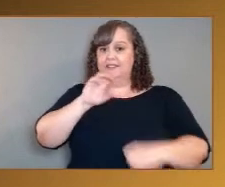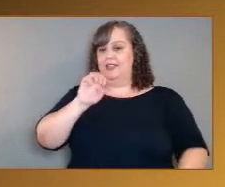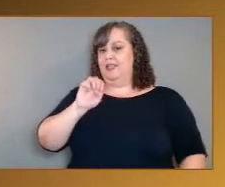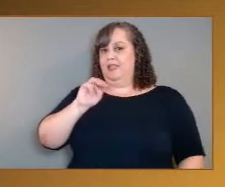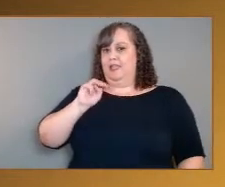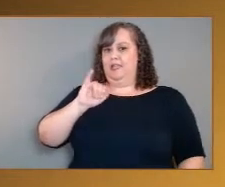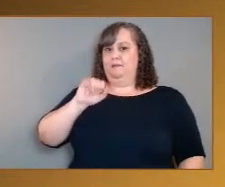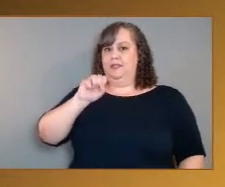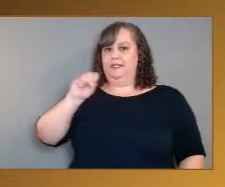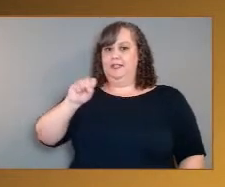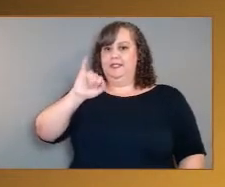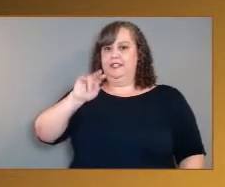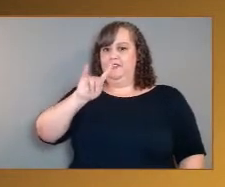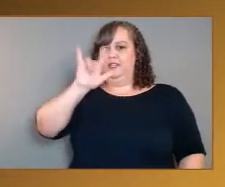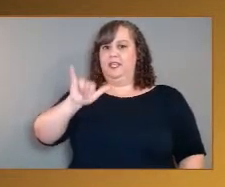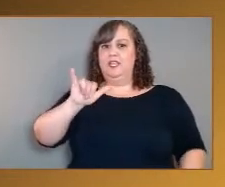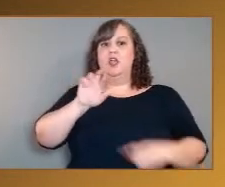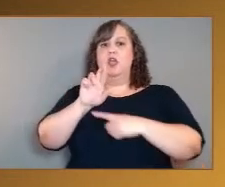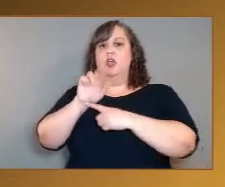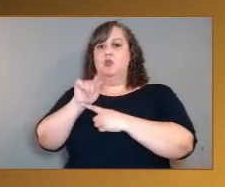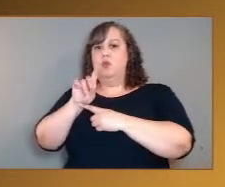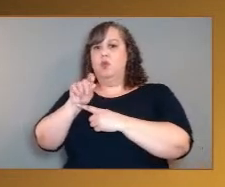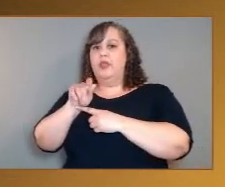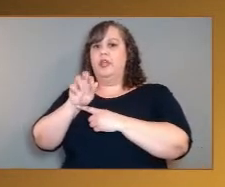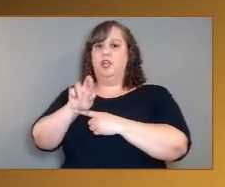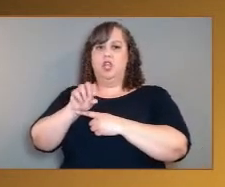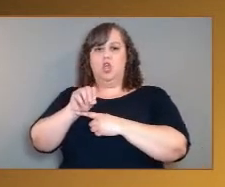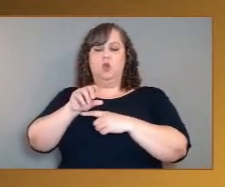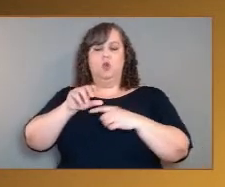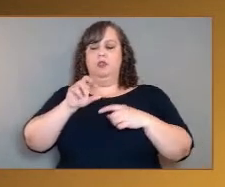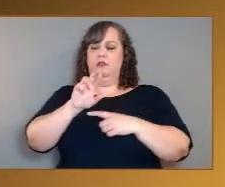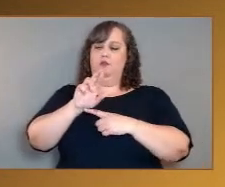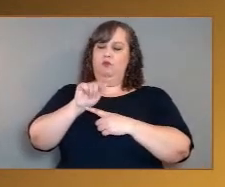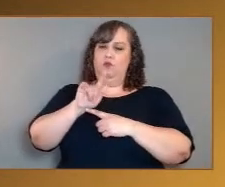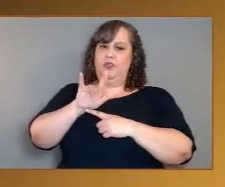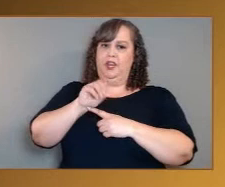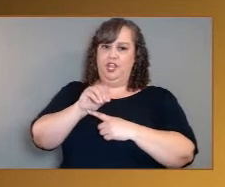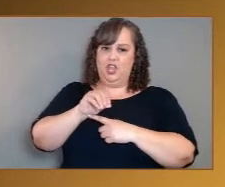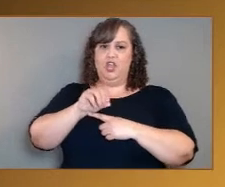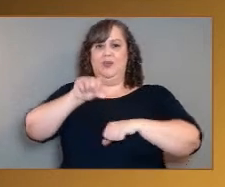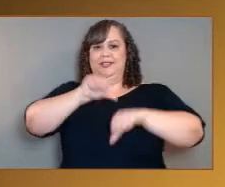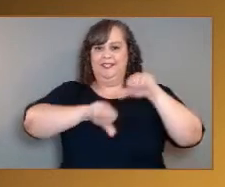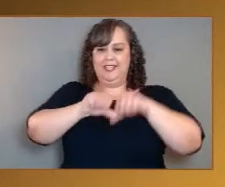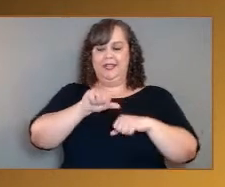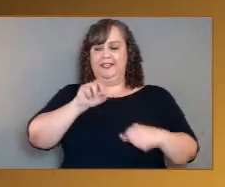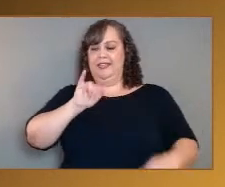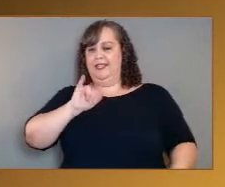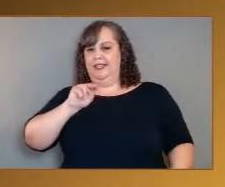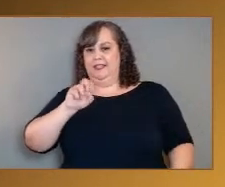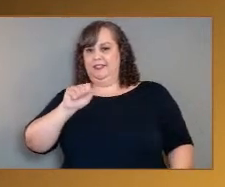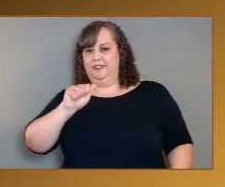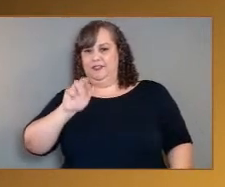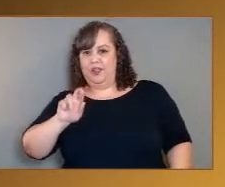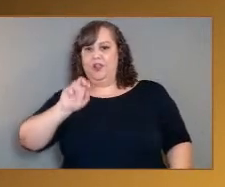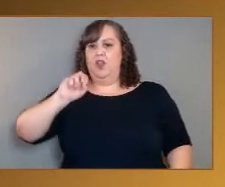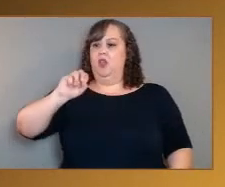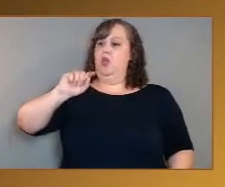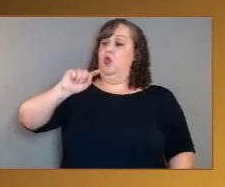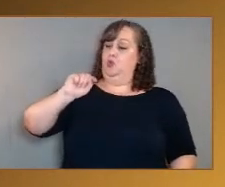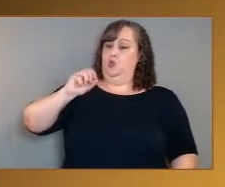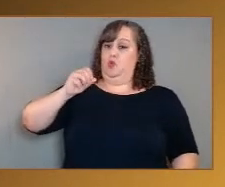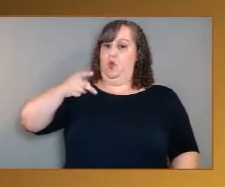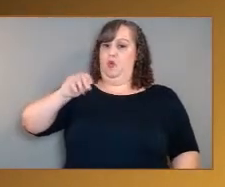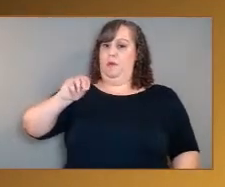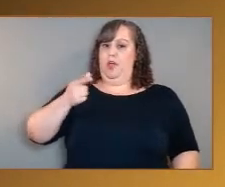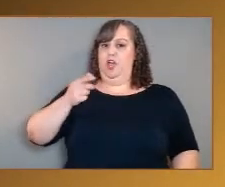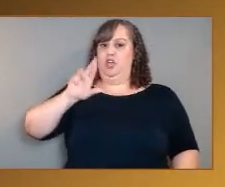topography, oops, topography, interferometry, and spectroscopy. But it means truth.